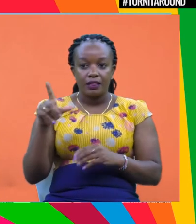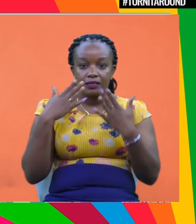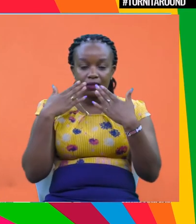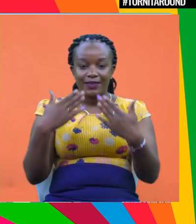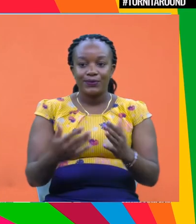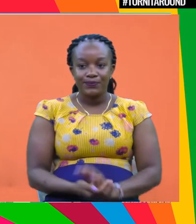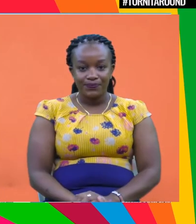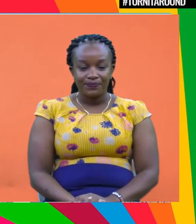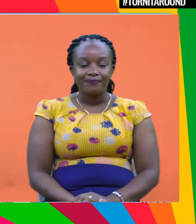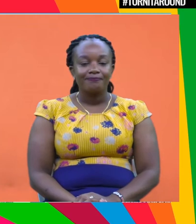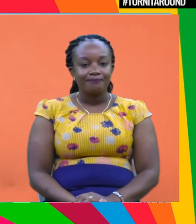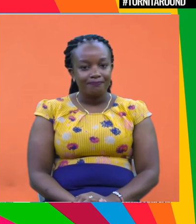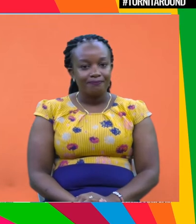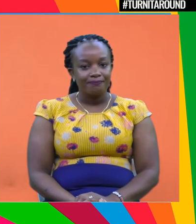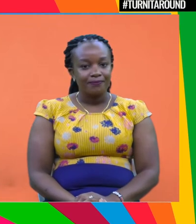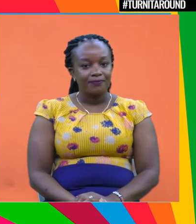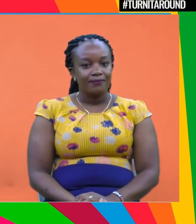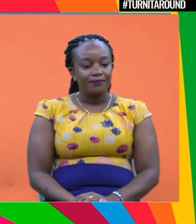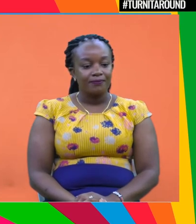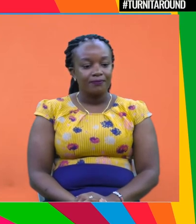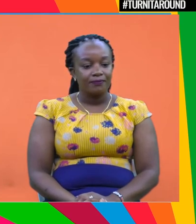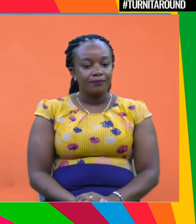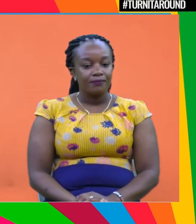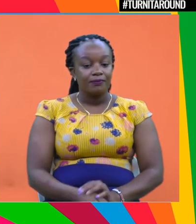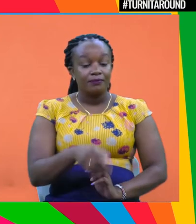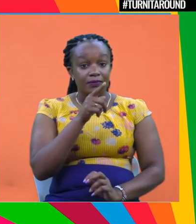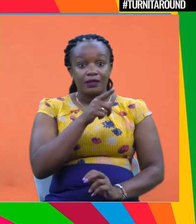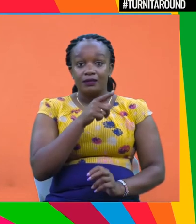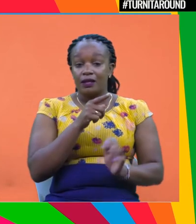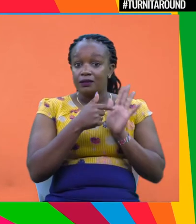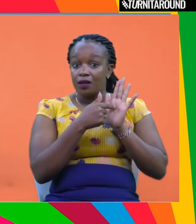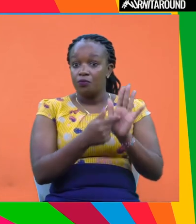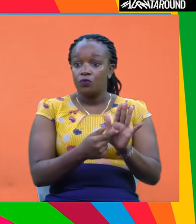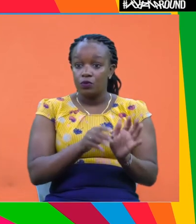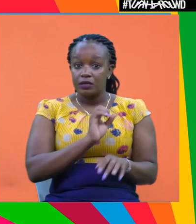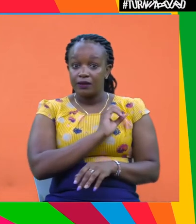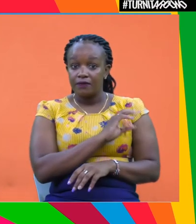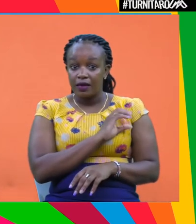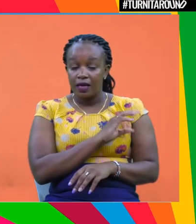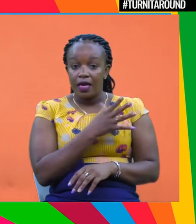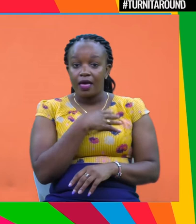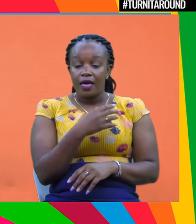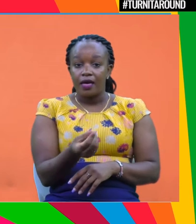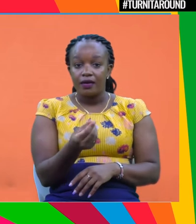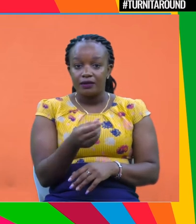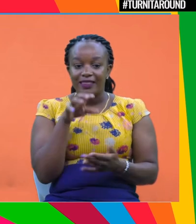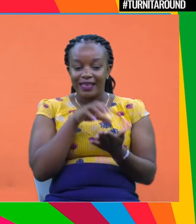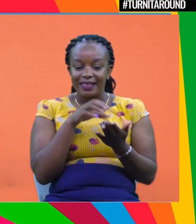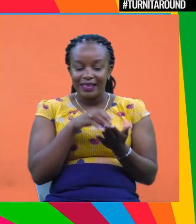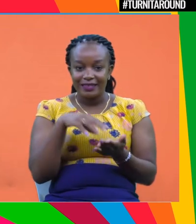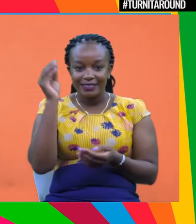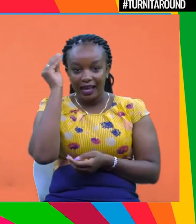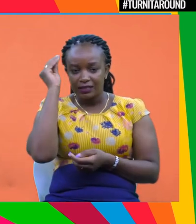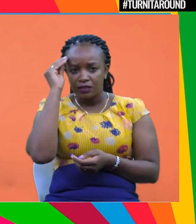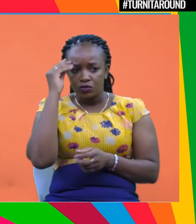Thank you, Trista. The example of H&M was a really, you know, clear and then really recent example case study as well.